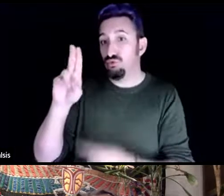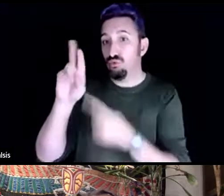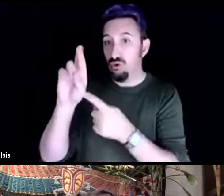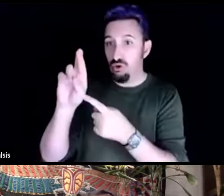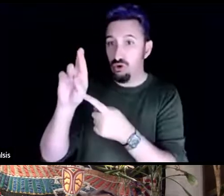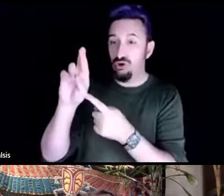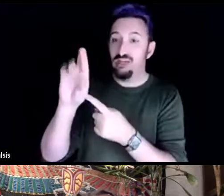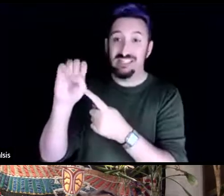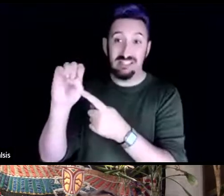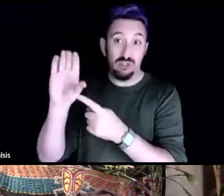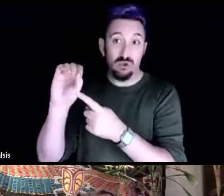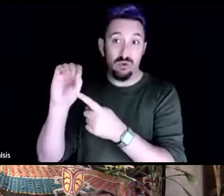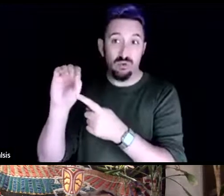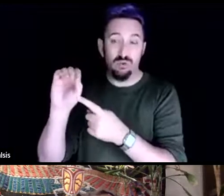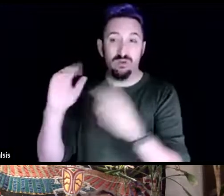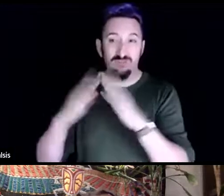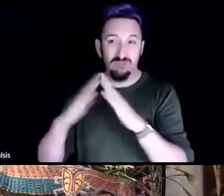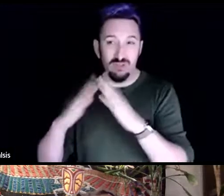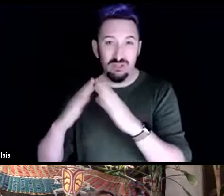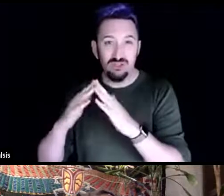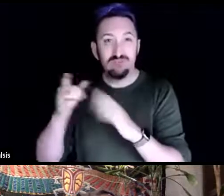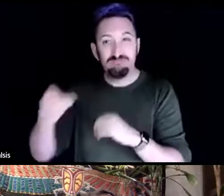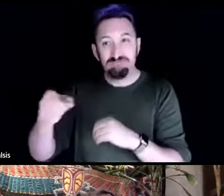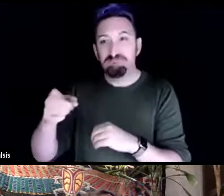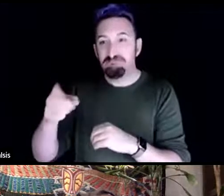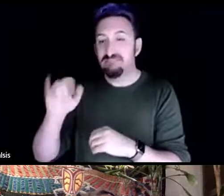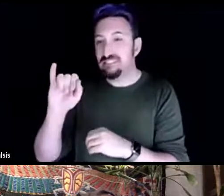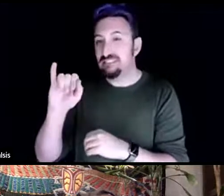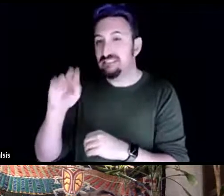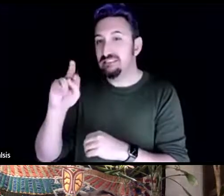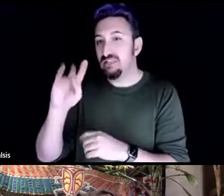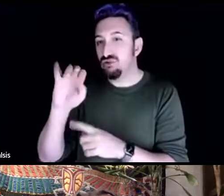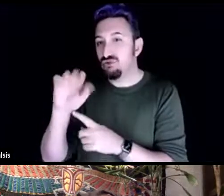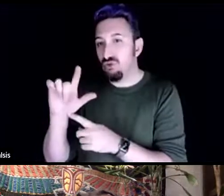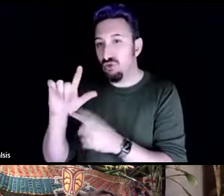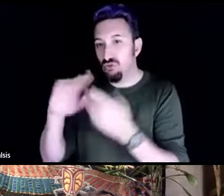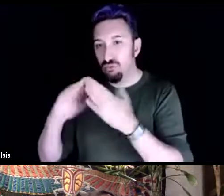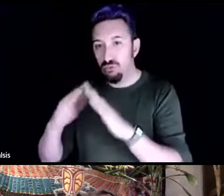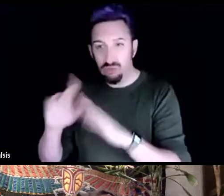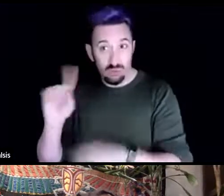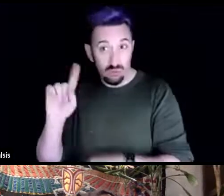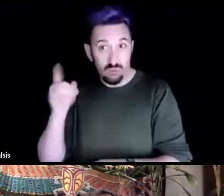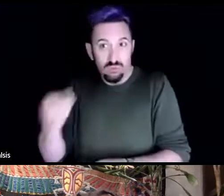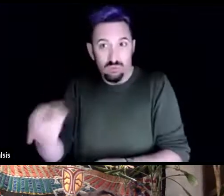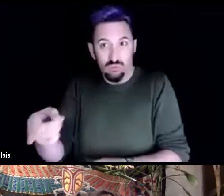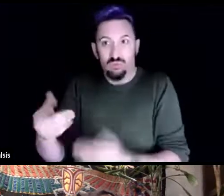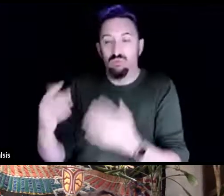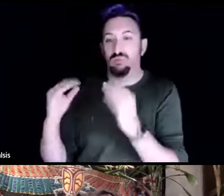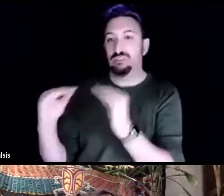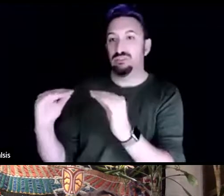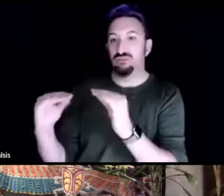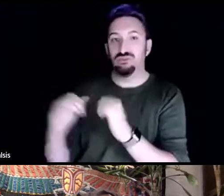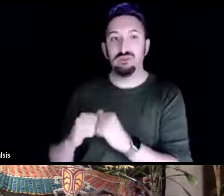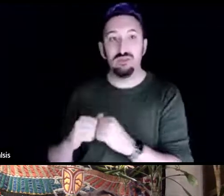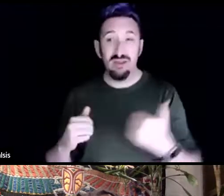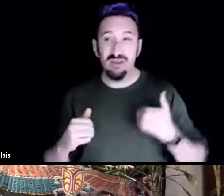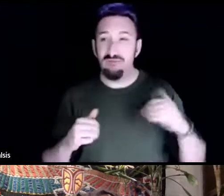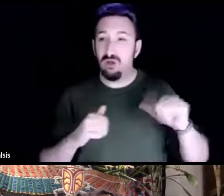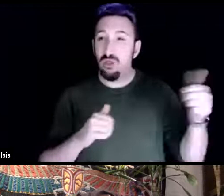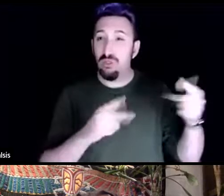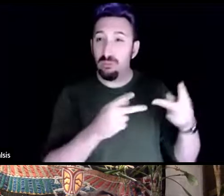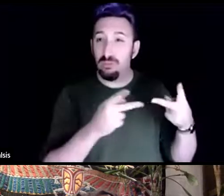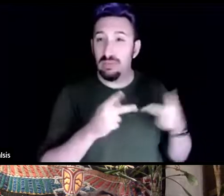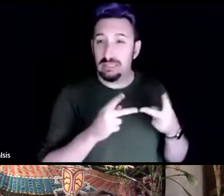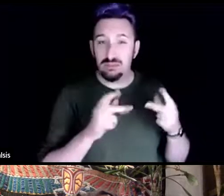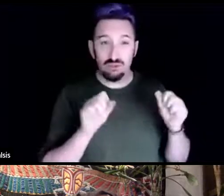community that we teach at as well um there's another group that was able to find places in portugal so